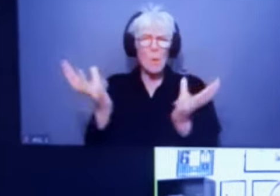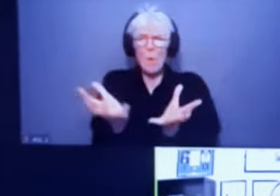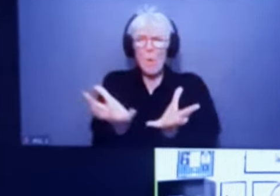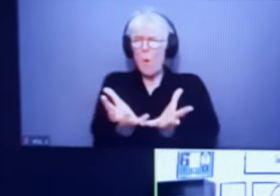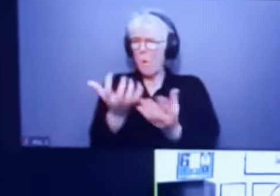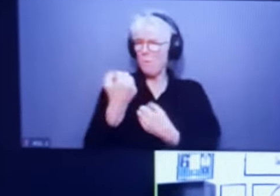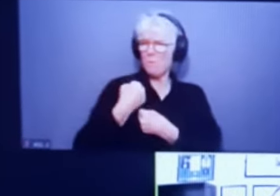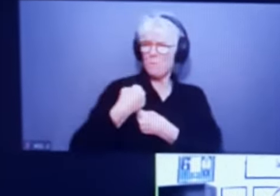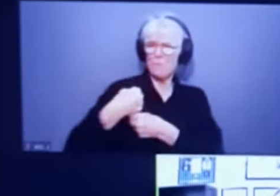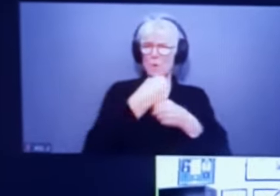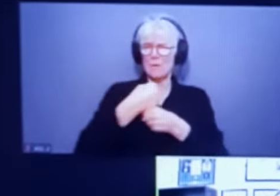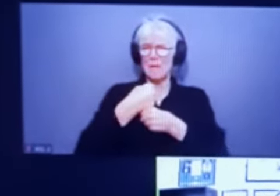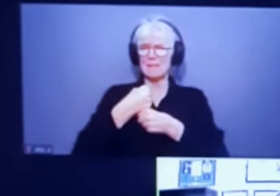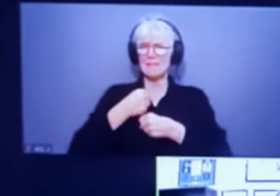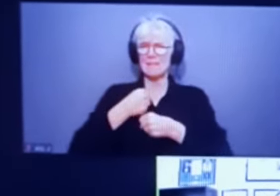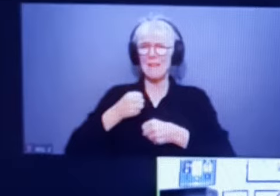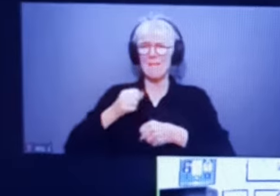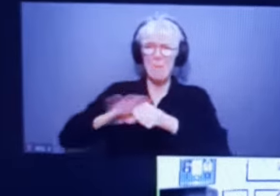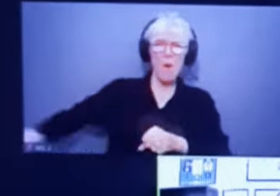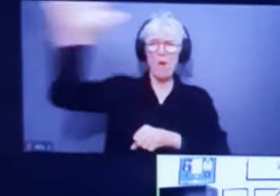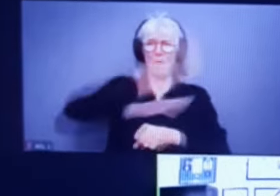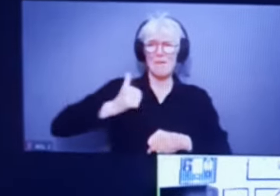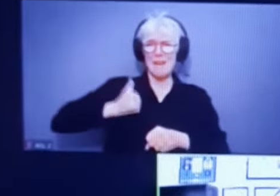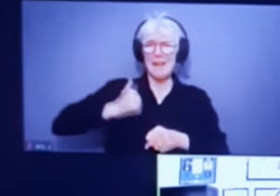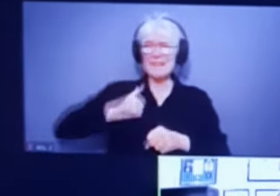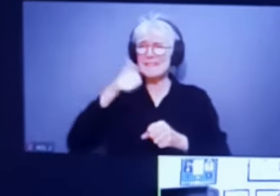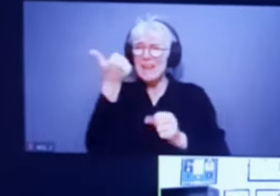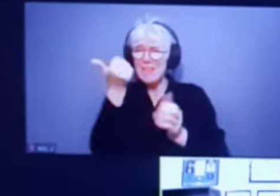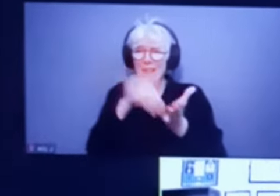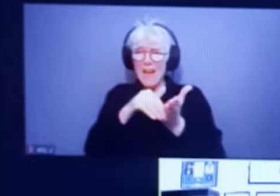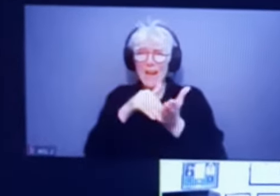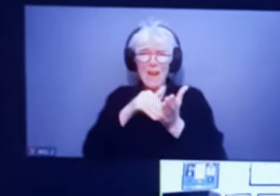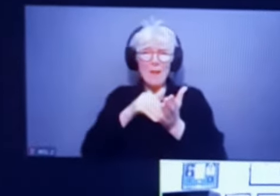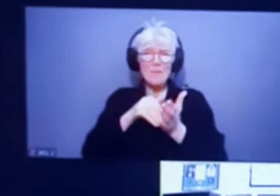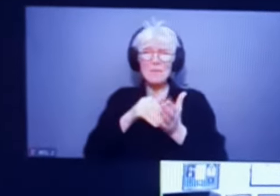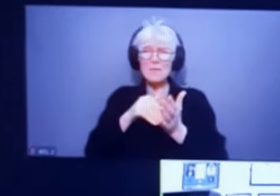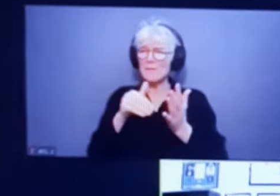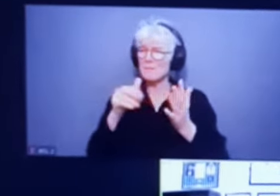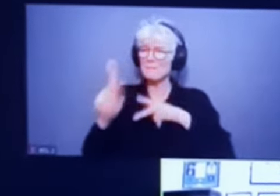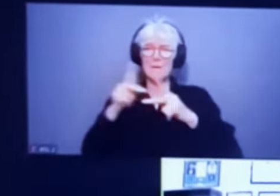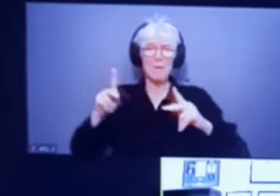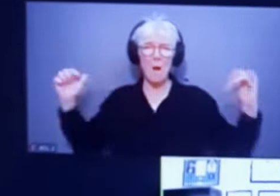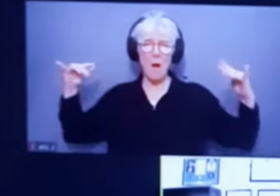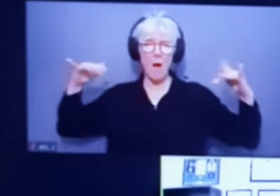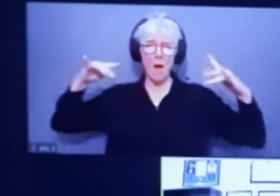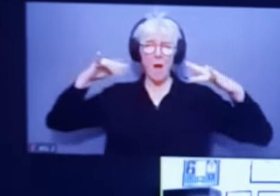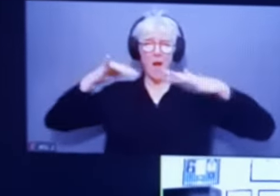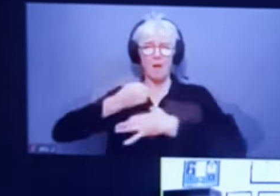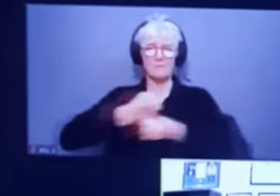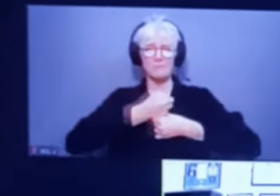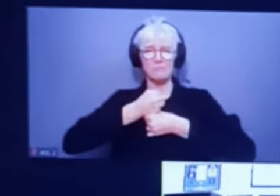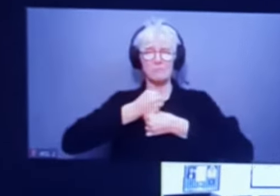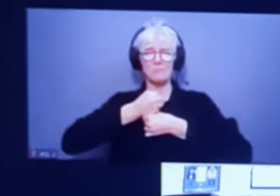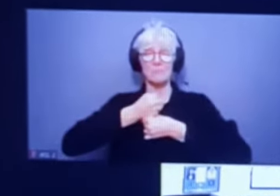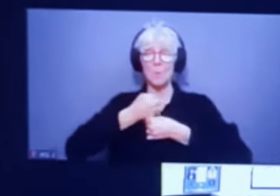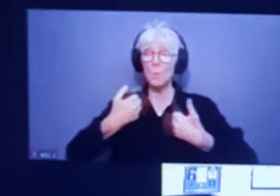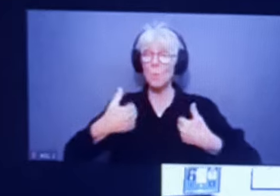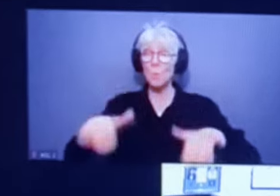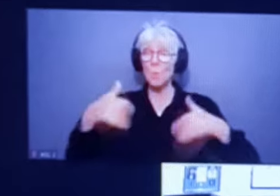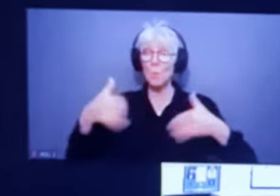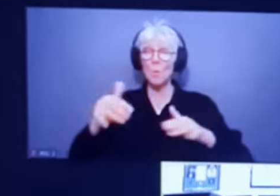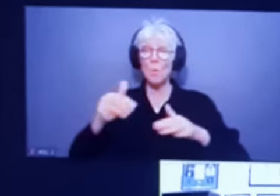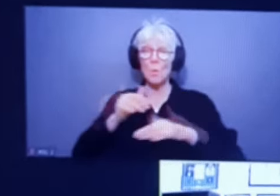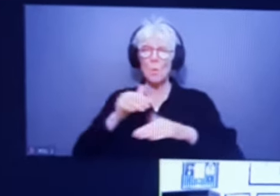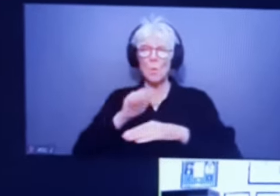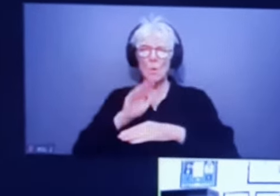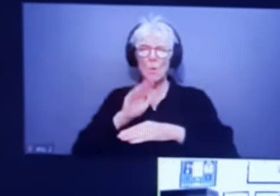individuals from a wide variety of causes were gathered to actively demonstrate 24 hours a day for the last